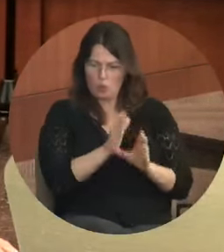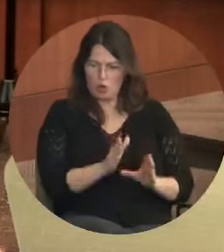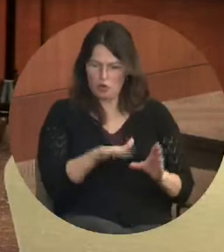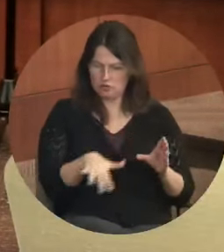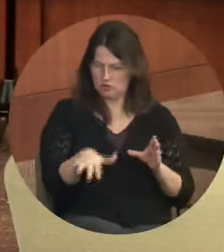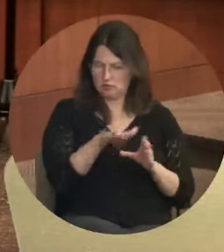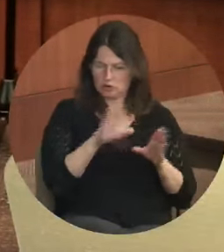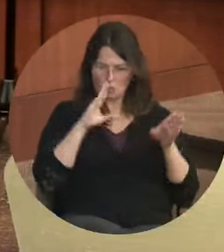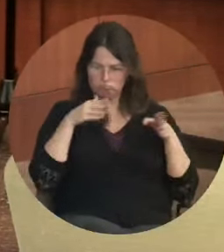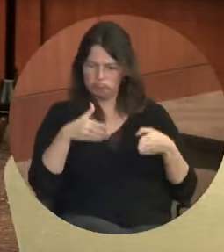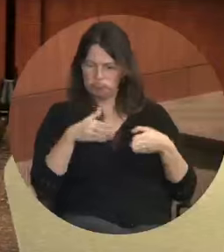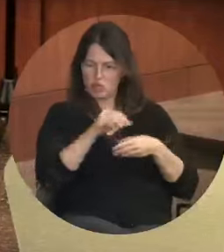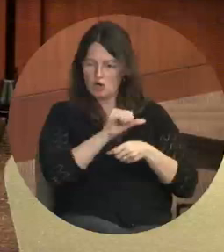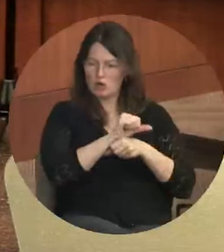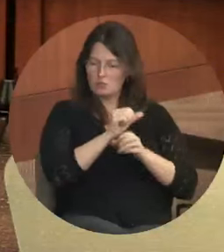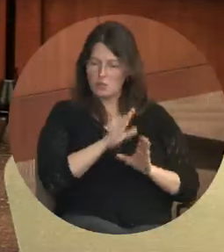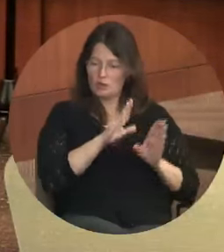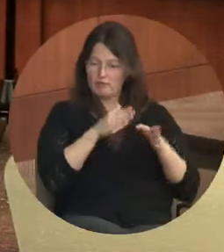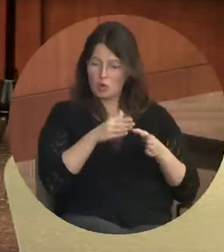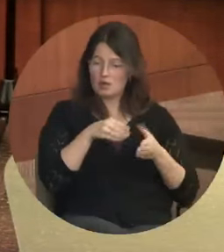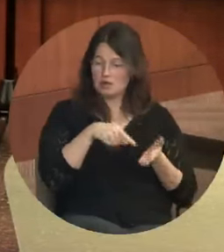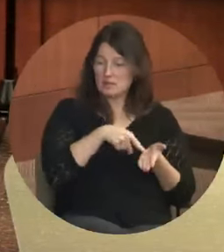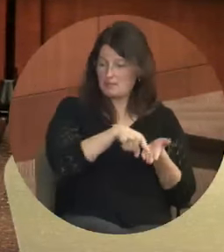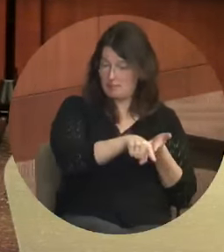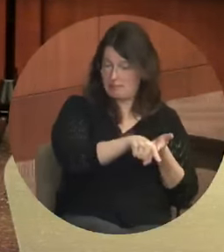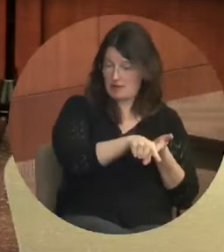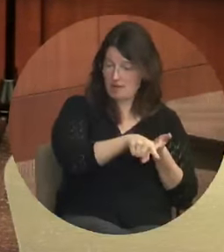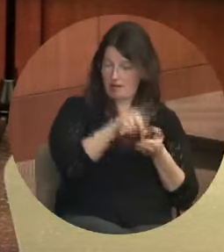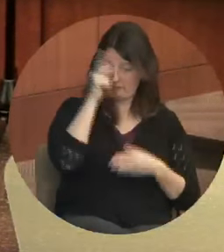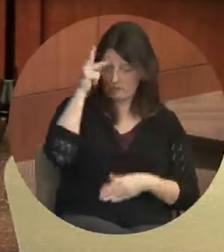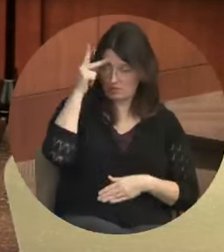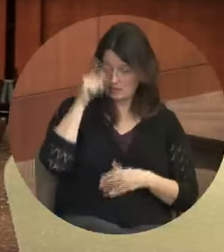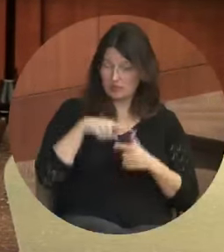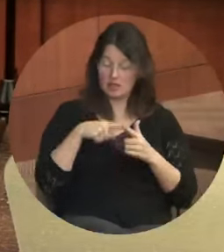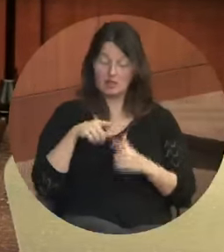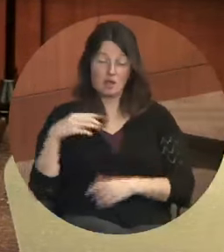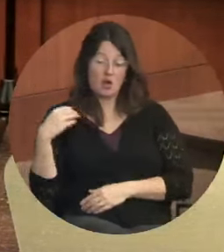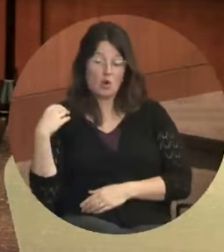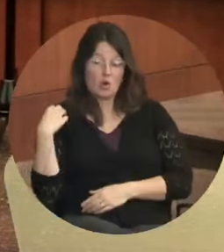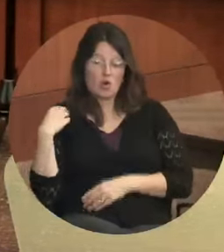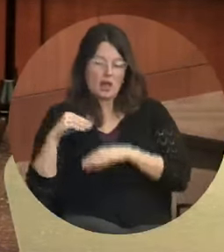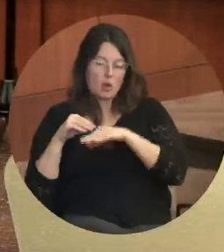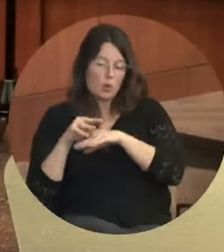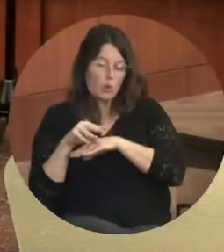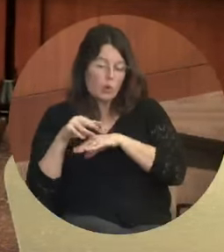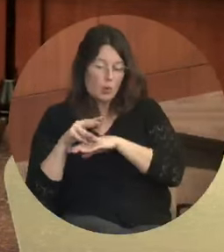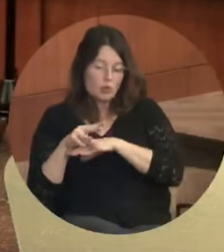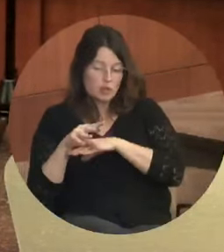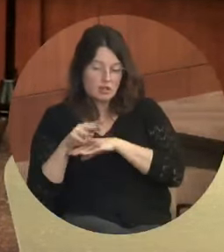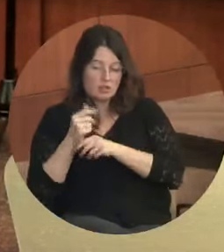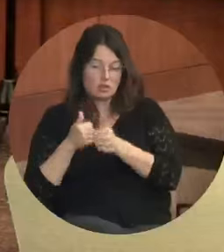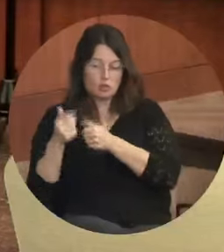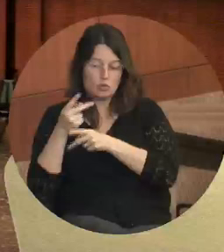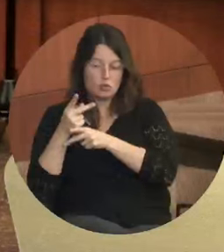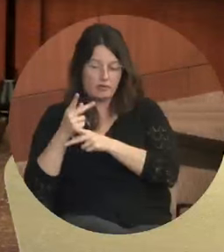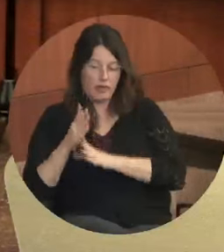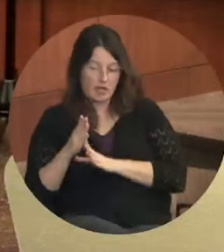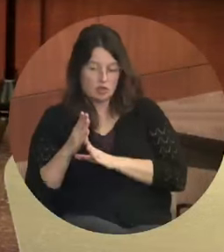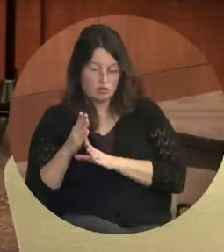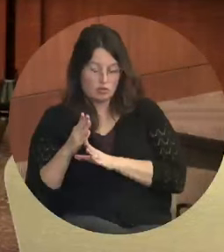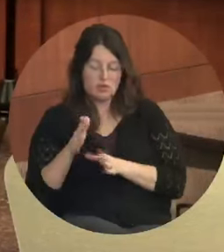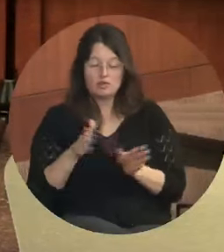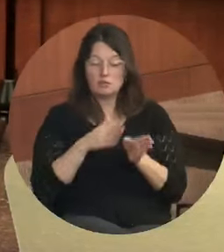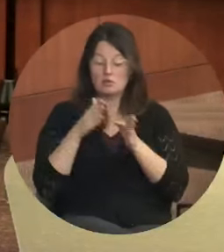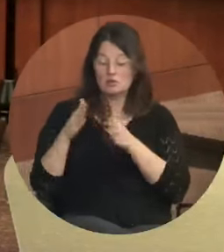-focused compensation philosophy and implement a coaching-based supervisory practice. We'll maintain